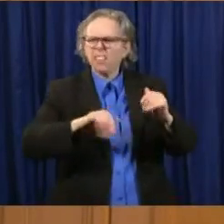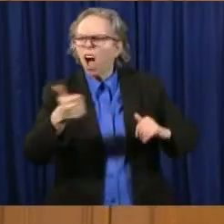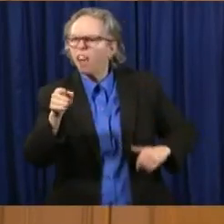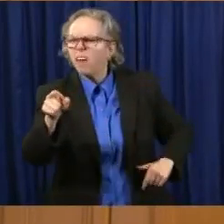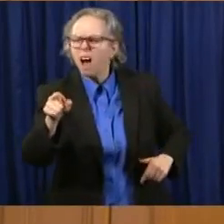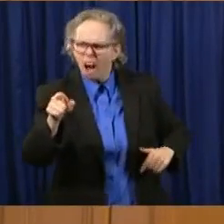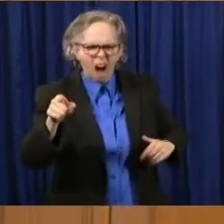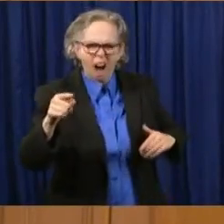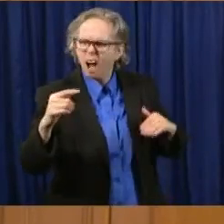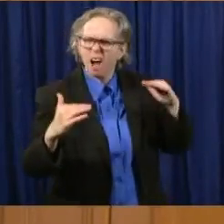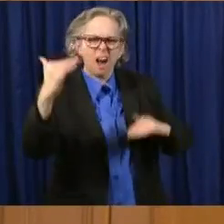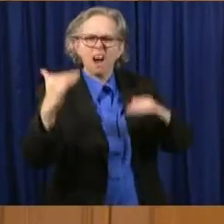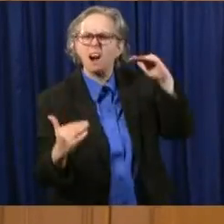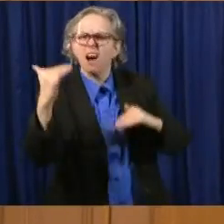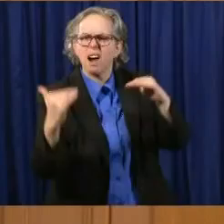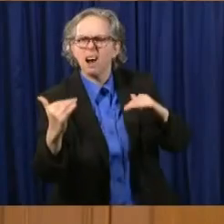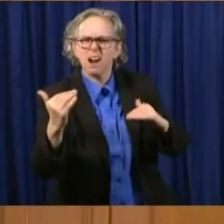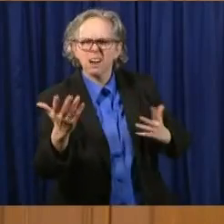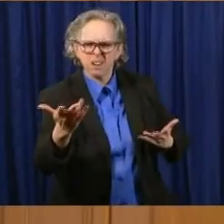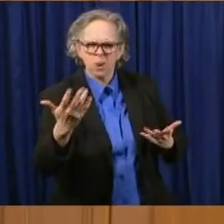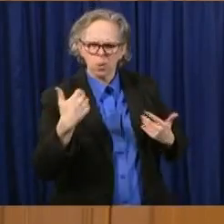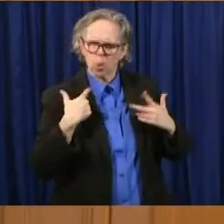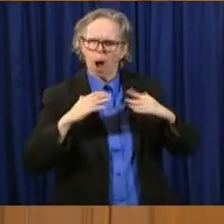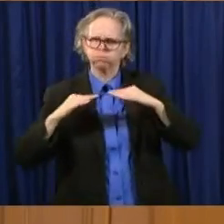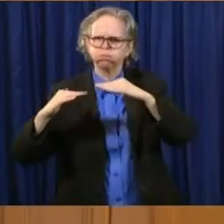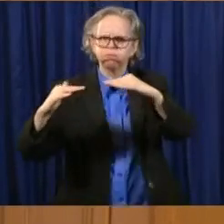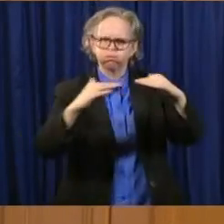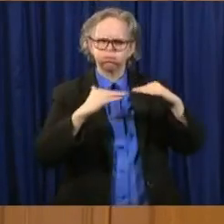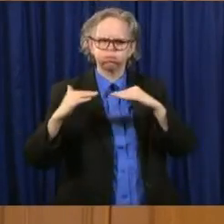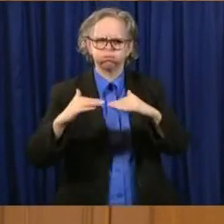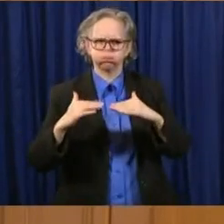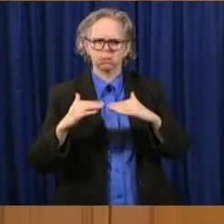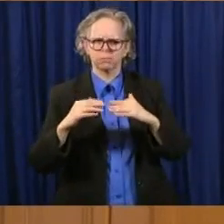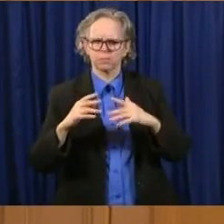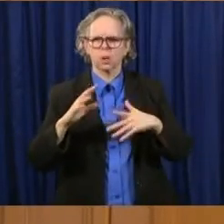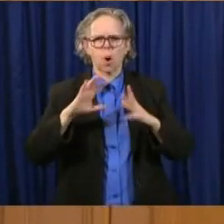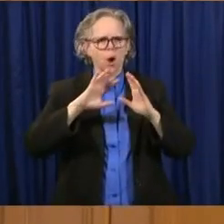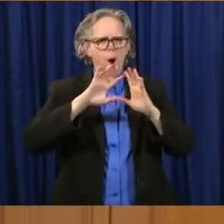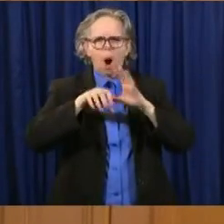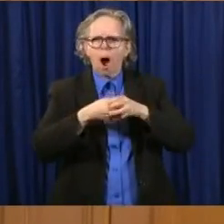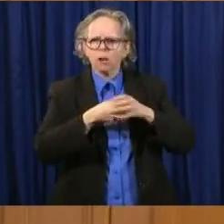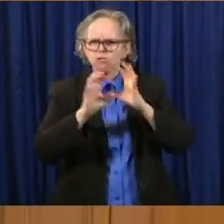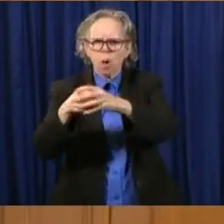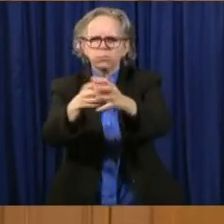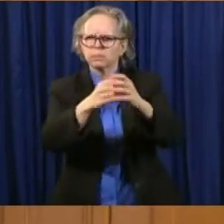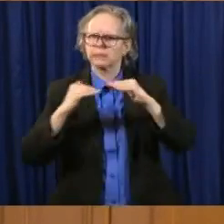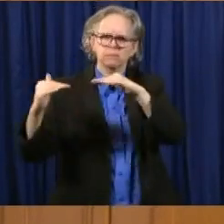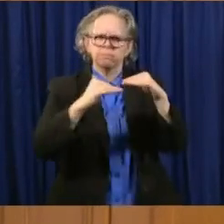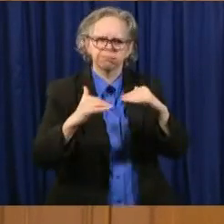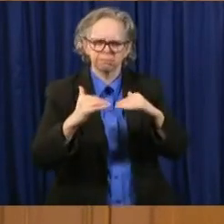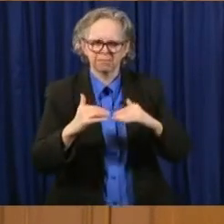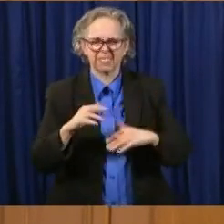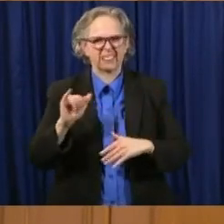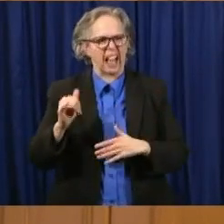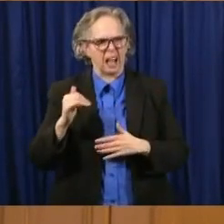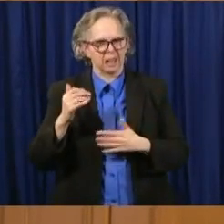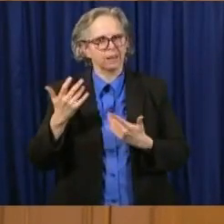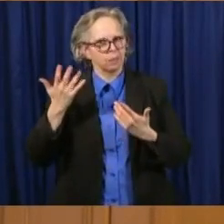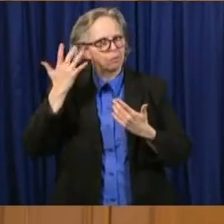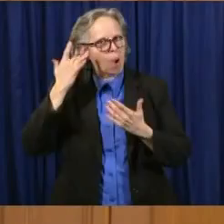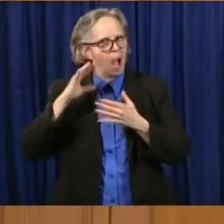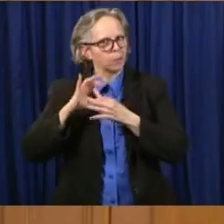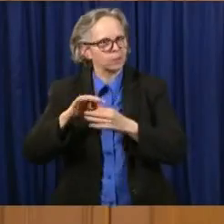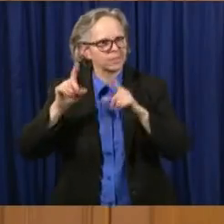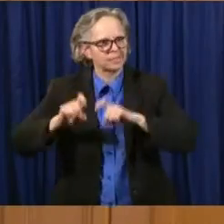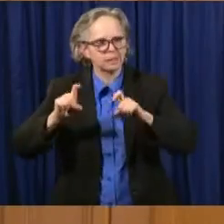make sure that we represent all groups. And so in, baked into a lot of our testing is making sure we're not letting anyone fall between the cracks or